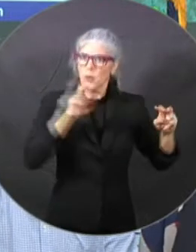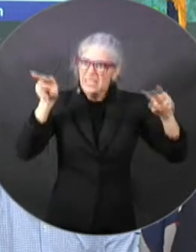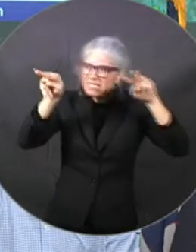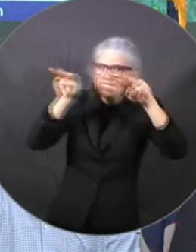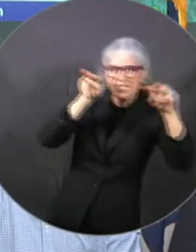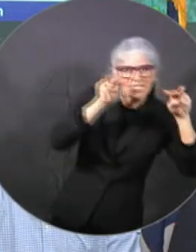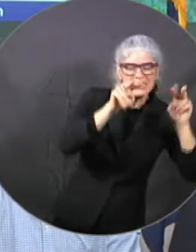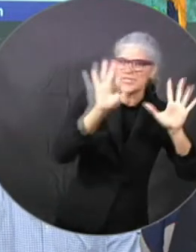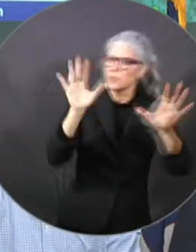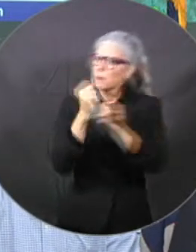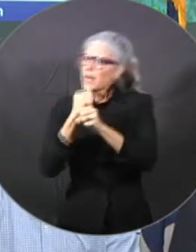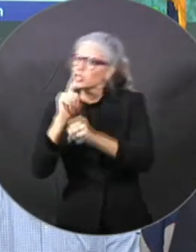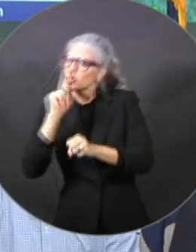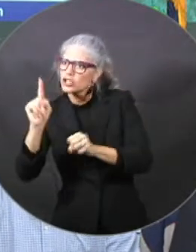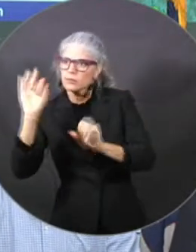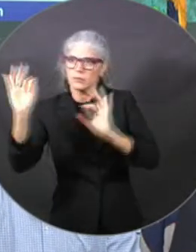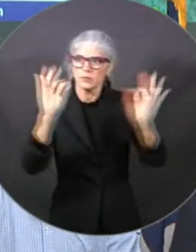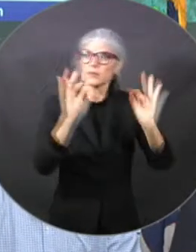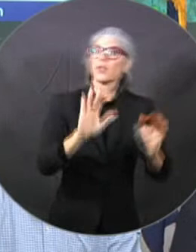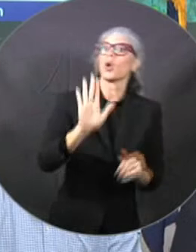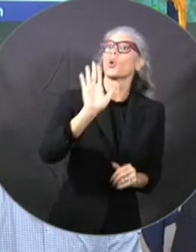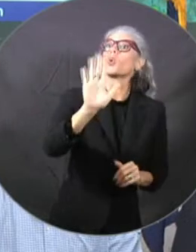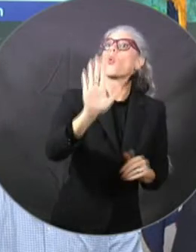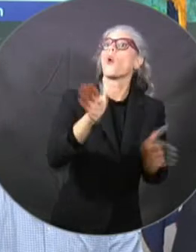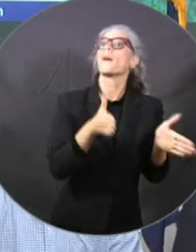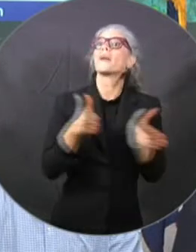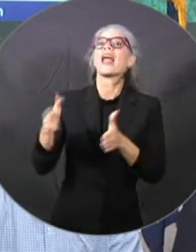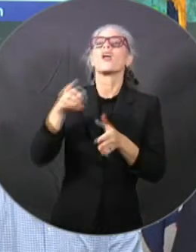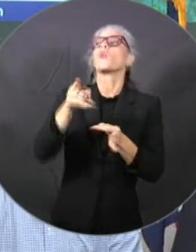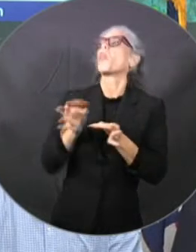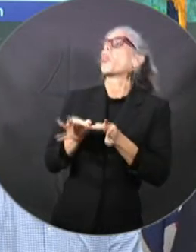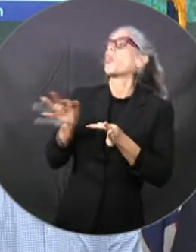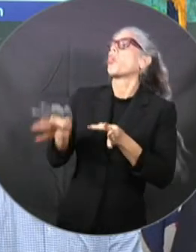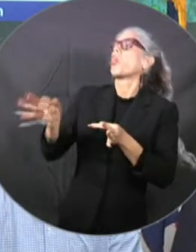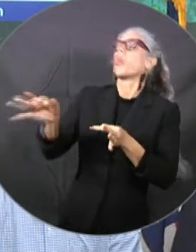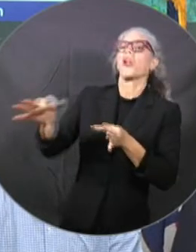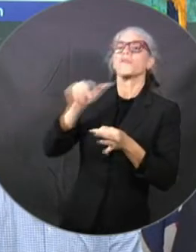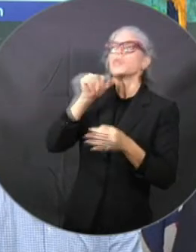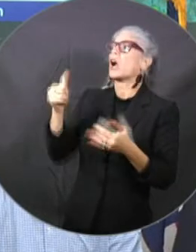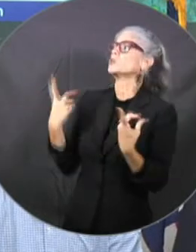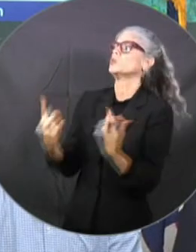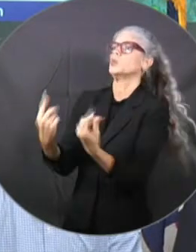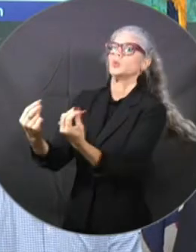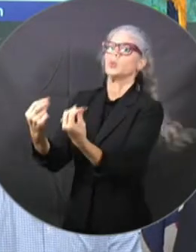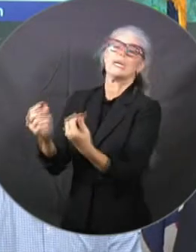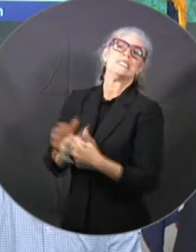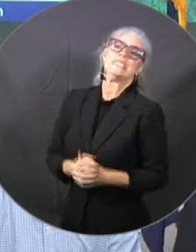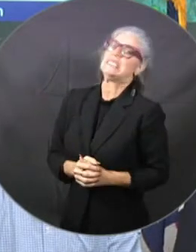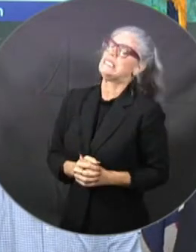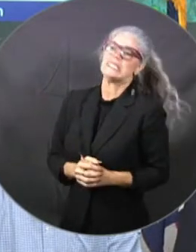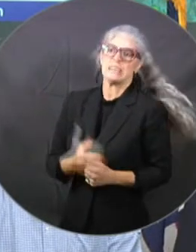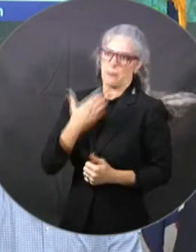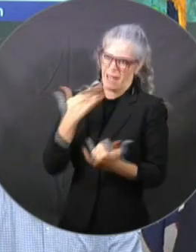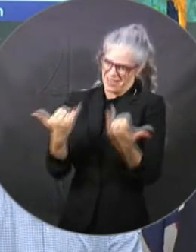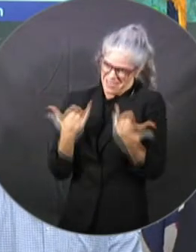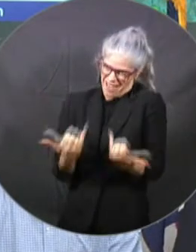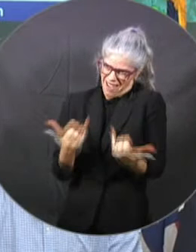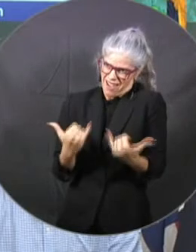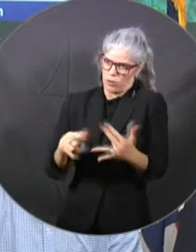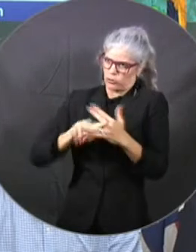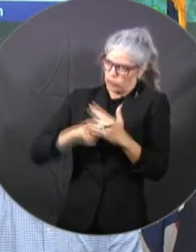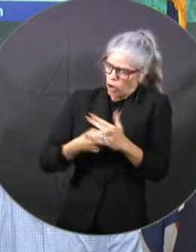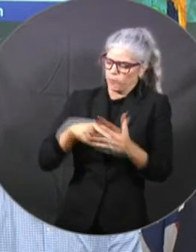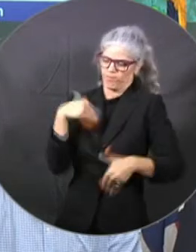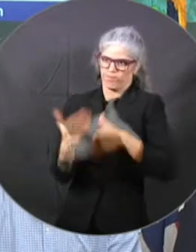their emergency preparedness plans now. Now is not necessarily the time to write a plan. Now it's time to action a plan. Our governor is here doing